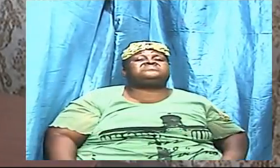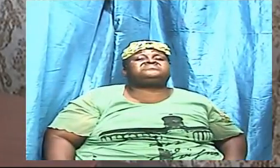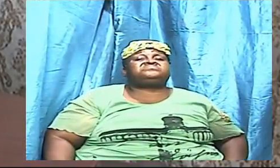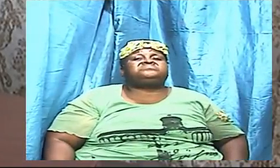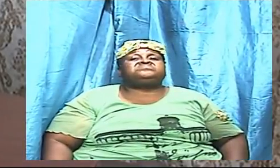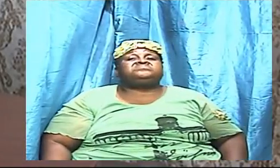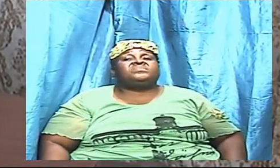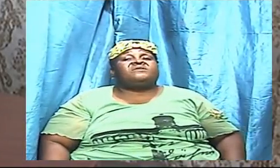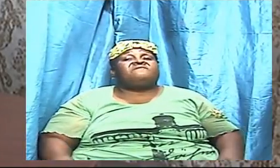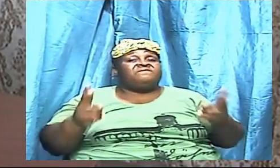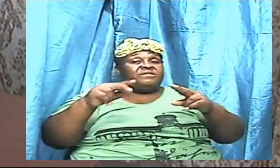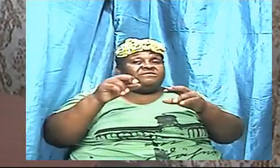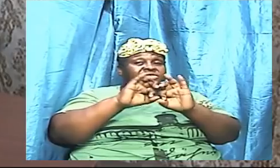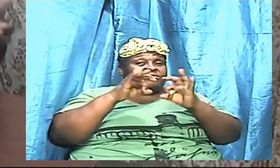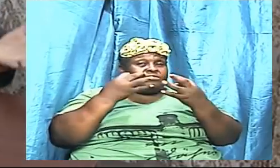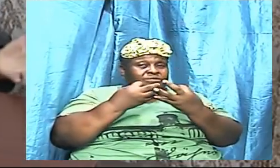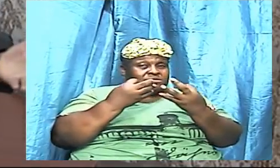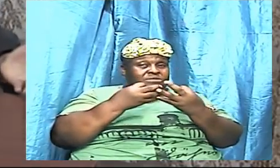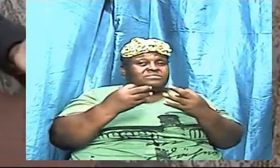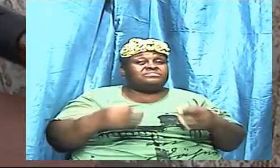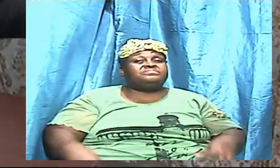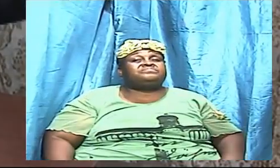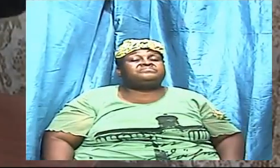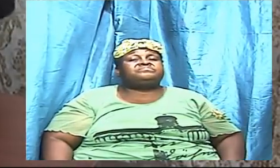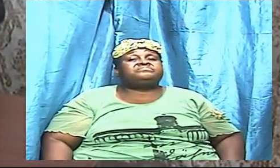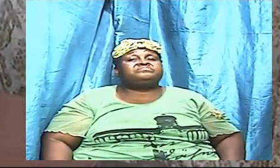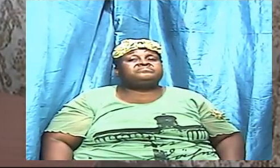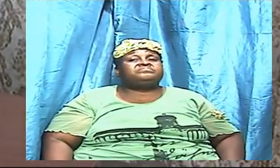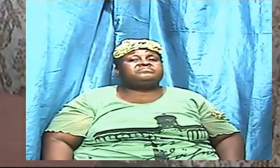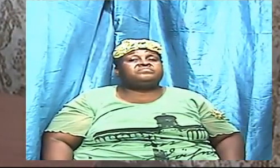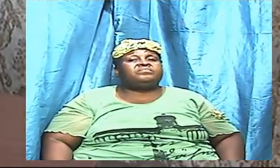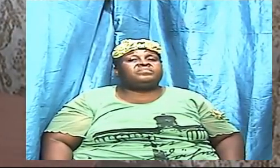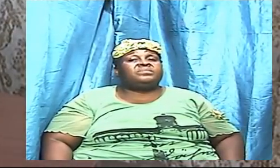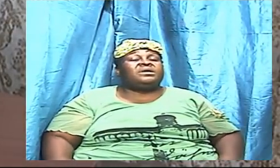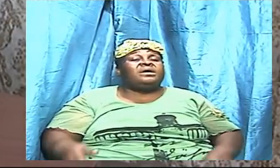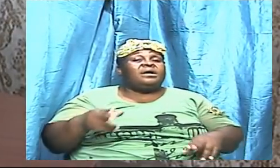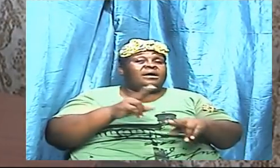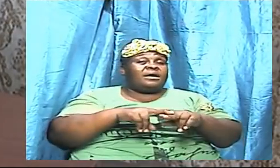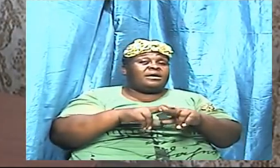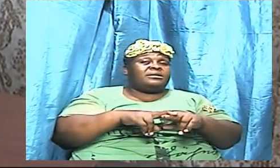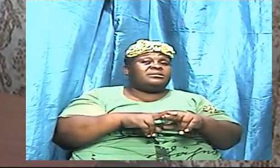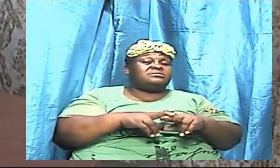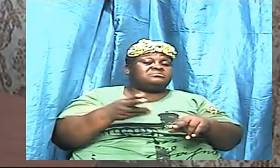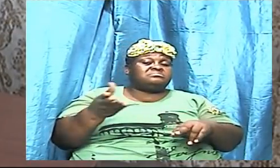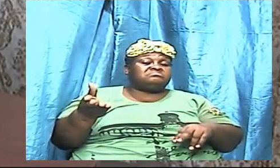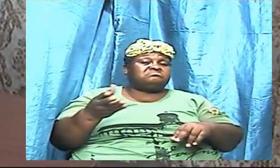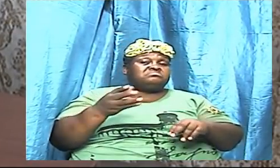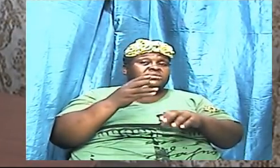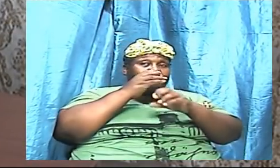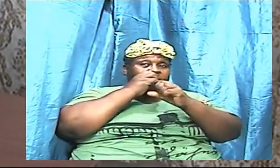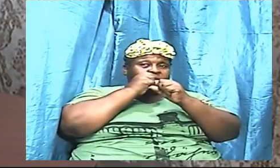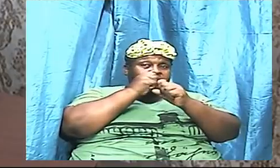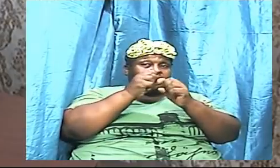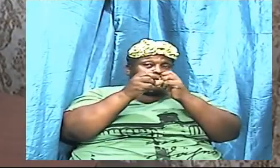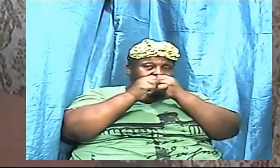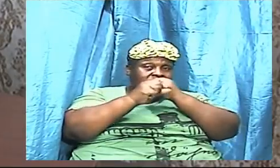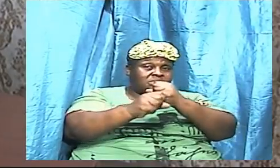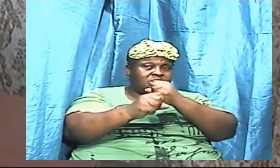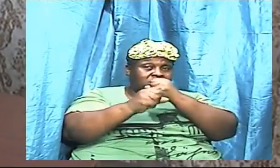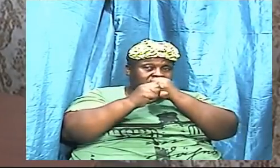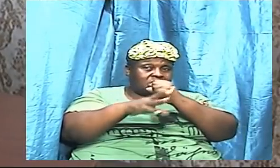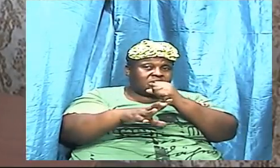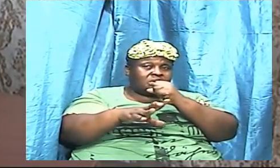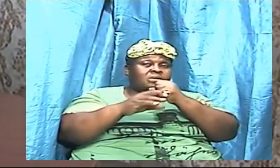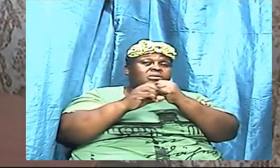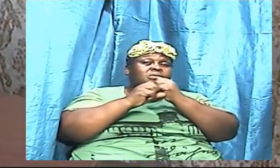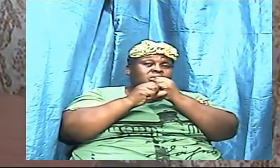very important now added to that we are going to be going through the book of